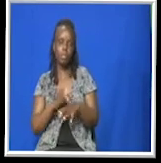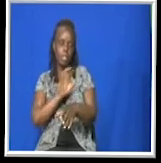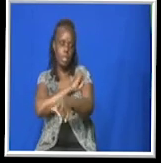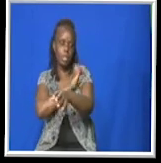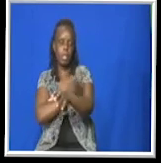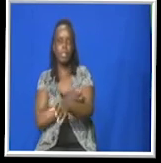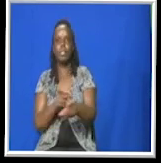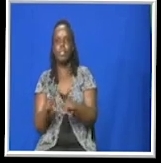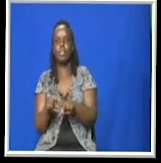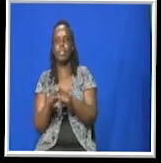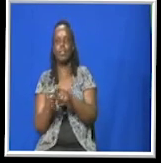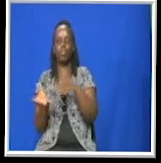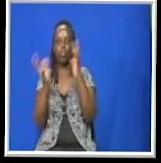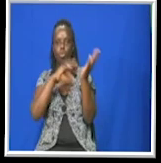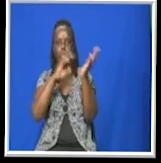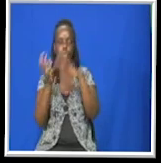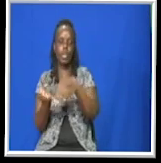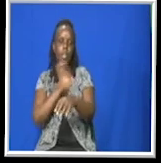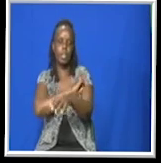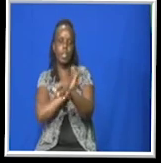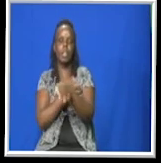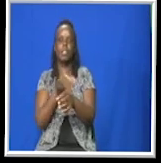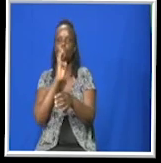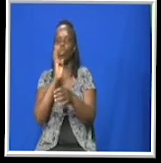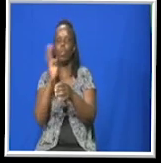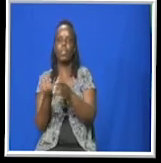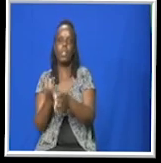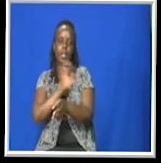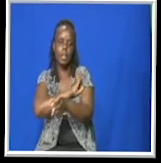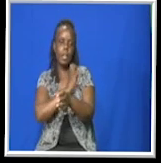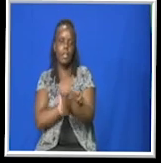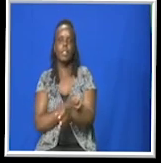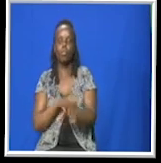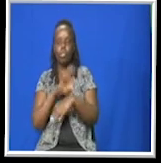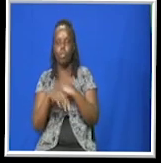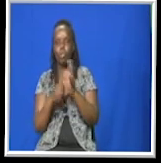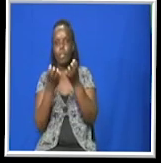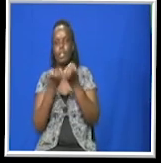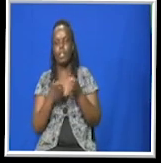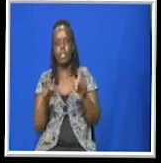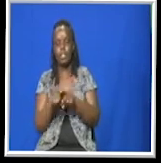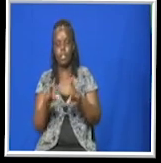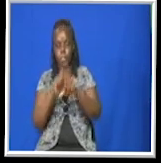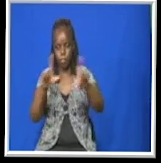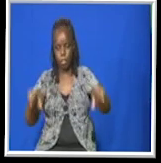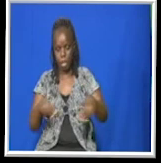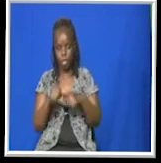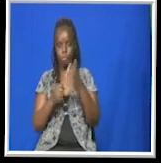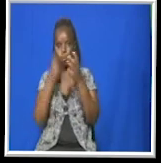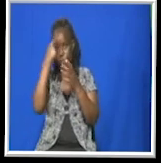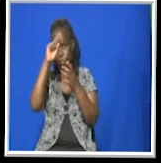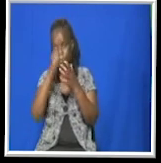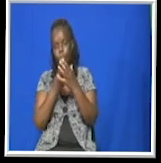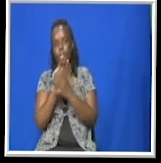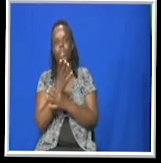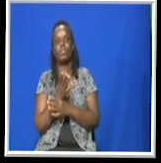like wind energy, water energy and all that. So we all need this land for production. So